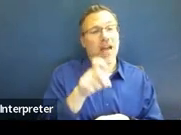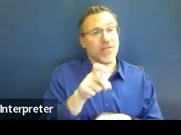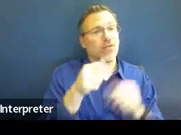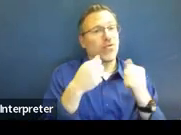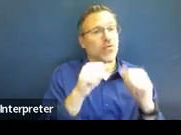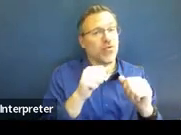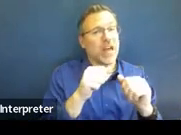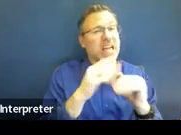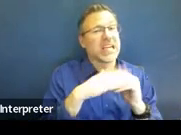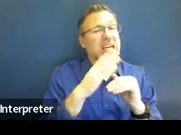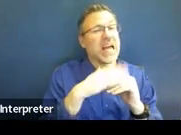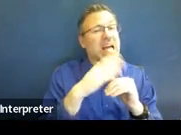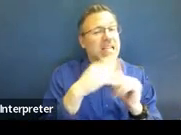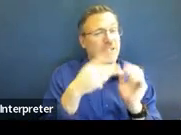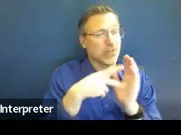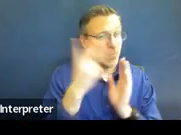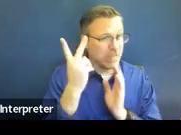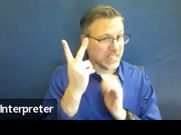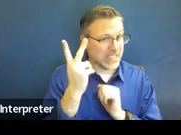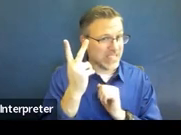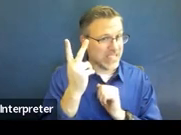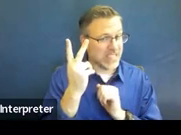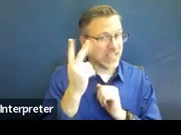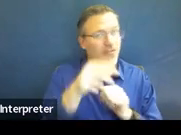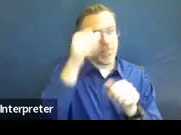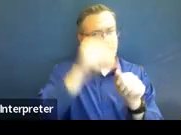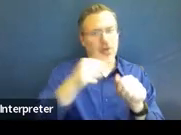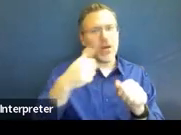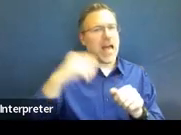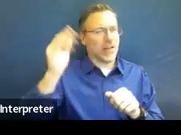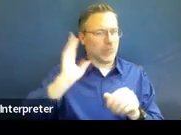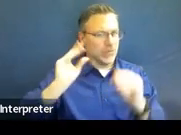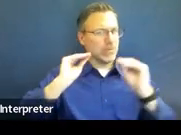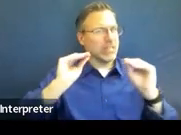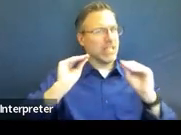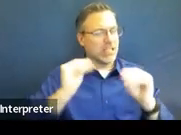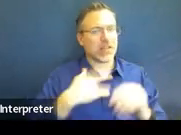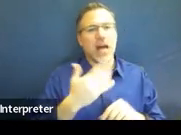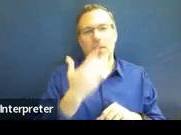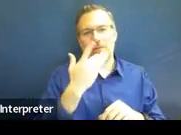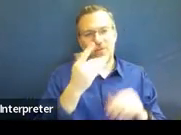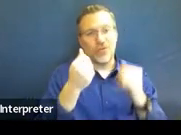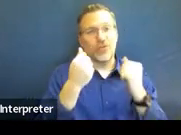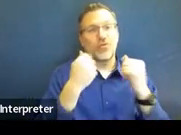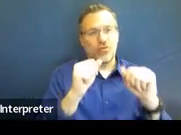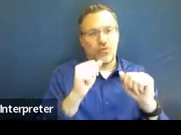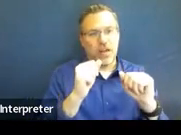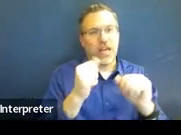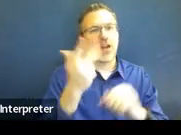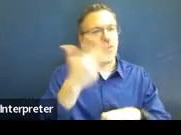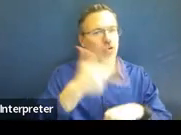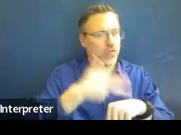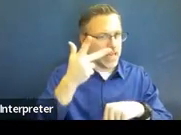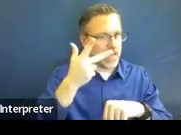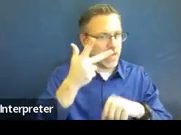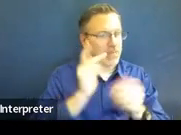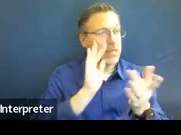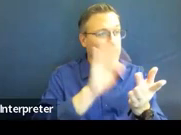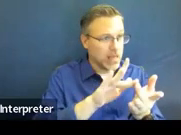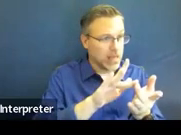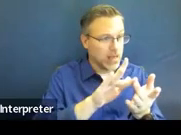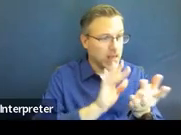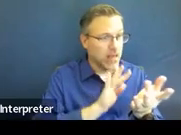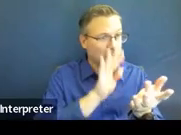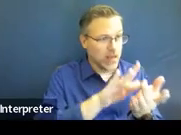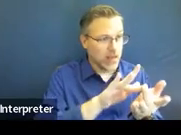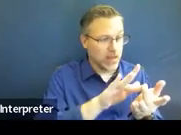I know that when I was teaching and I was setting up meetings, I actually like to have three attempts documented in my advanced written notices